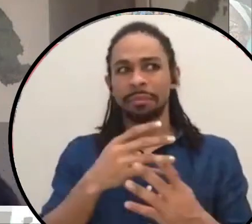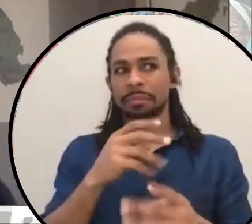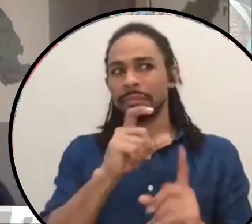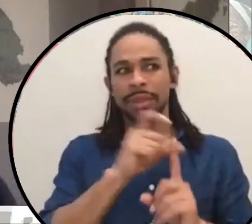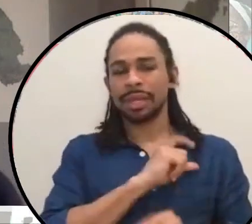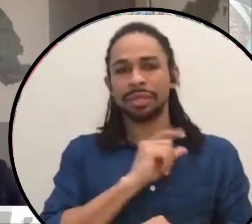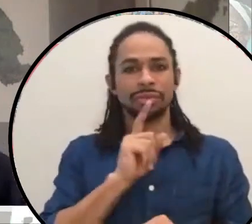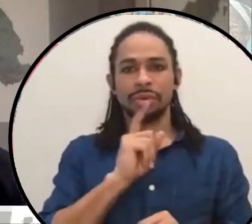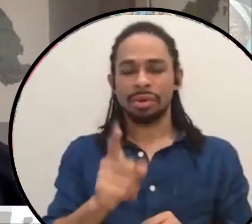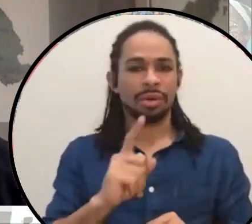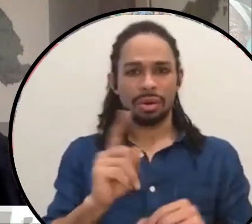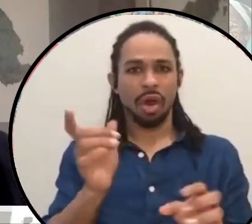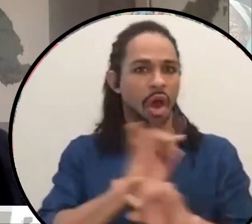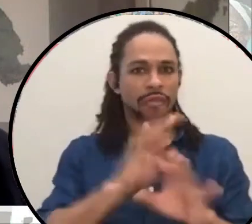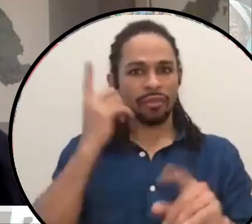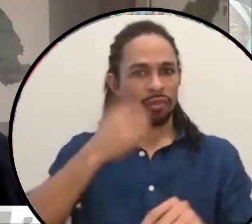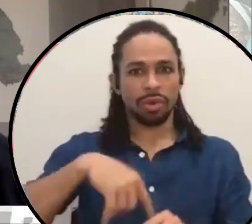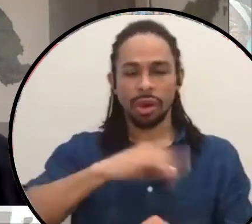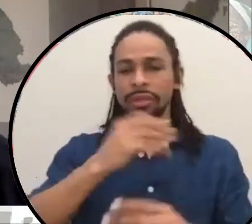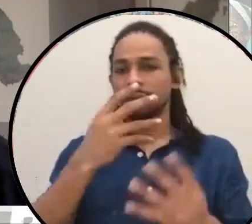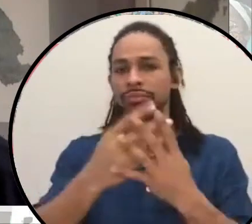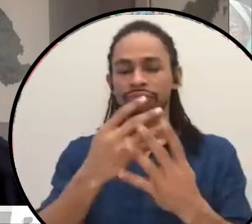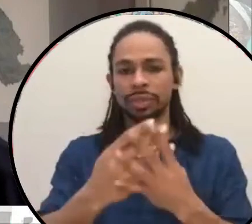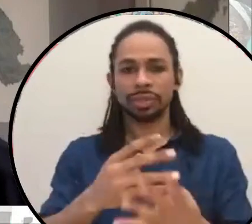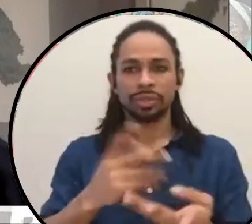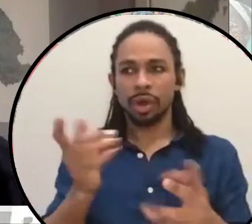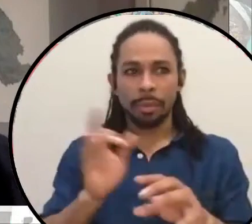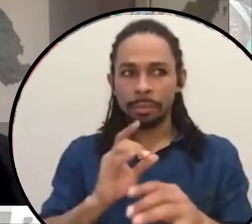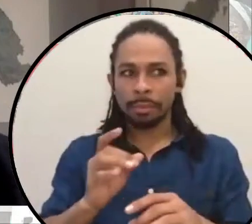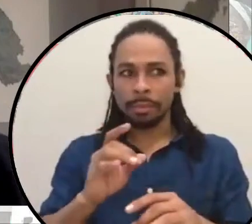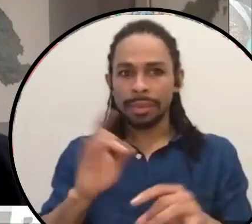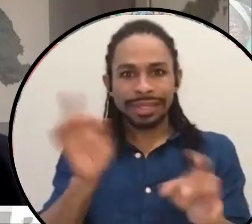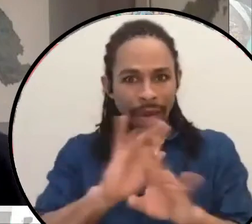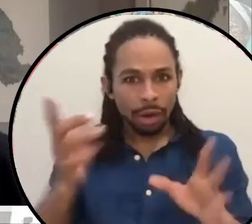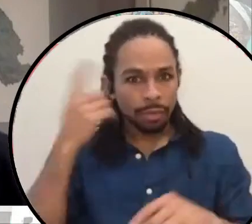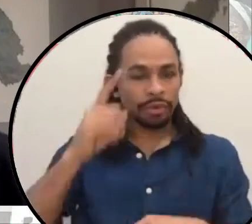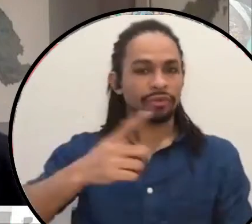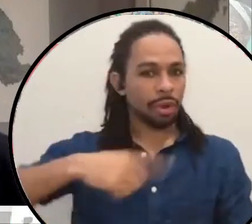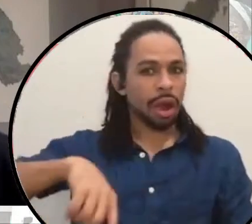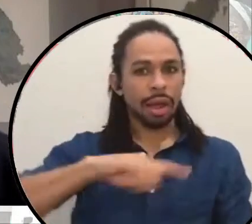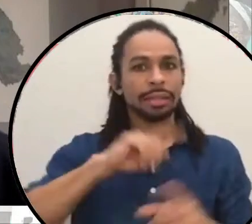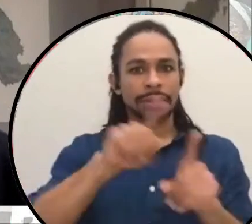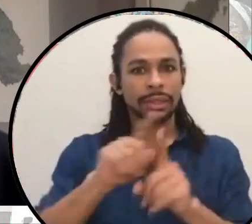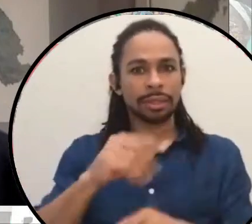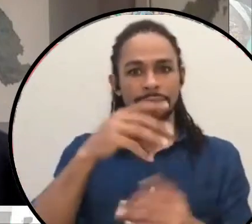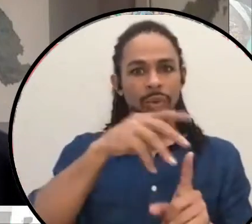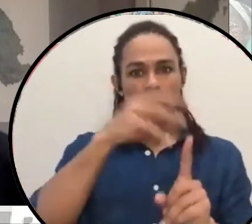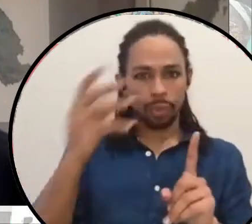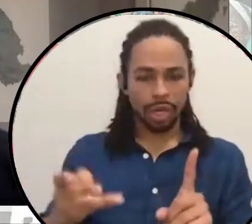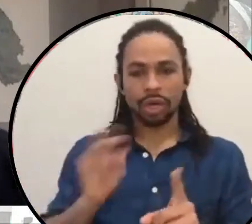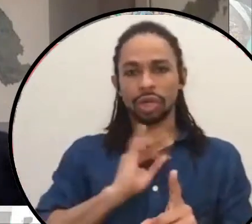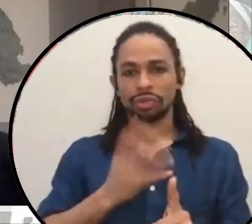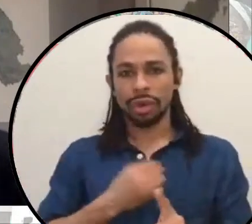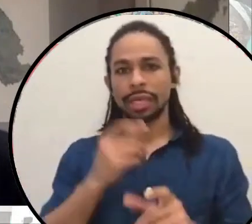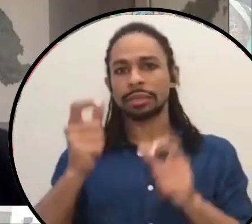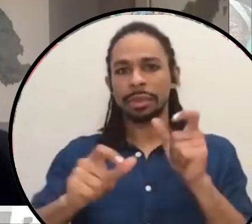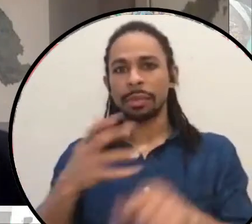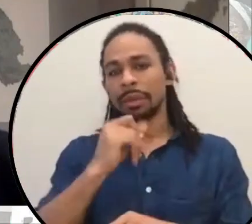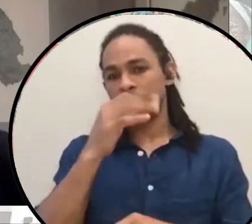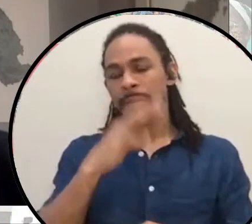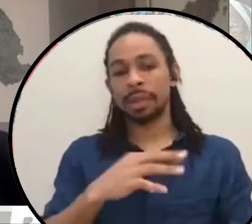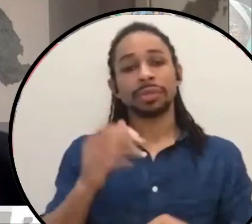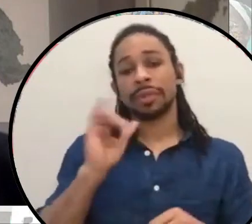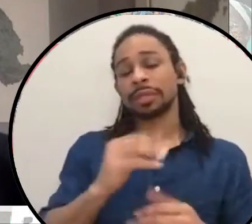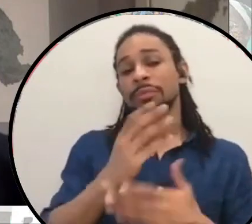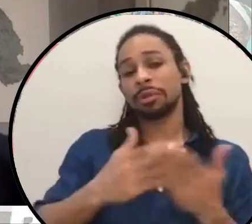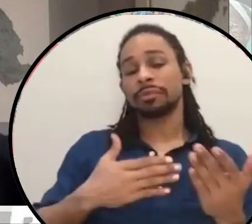torture devices that do nothing good for queer and trans people and women. Um, so that's sort of my trajectory that got me here. And also always